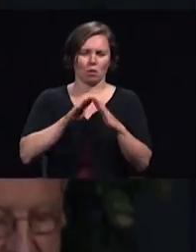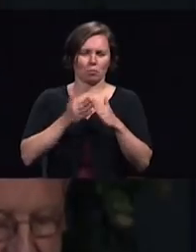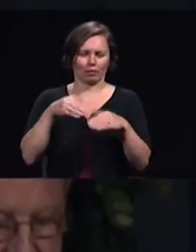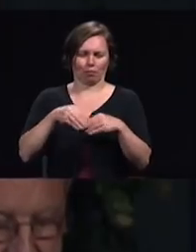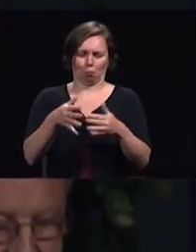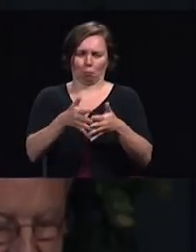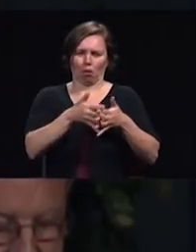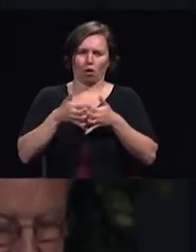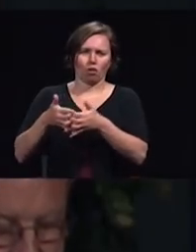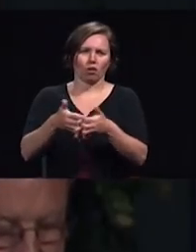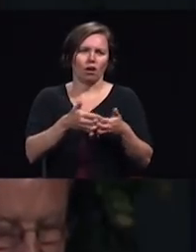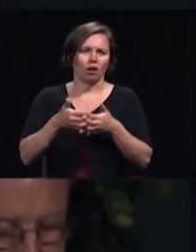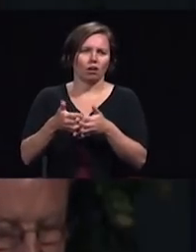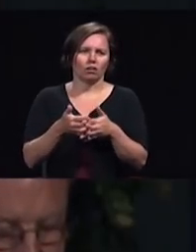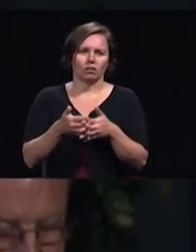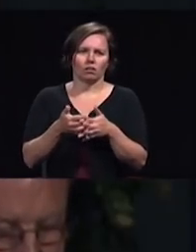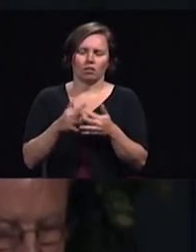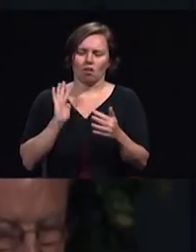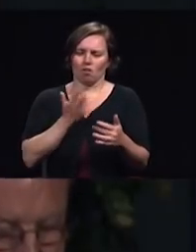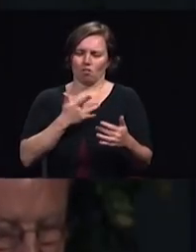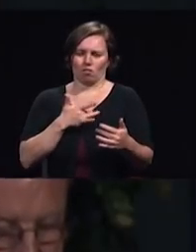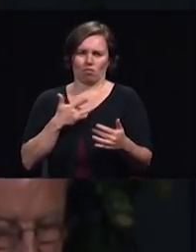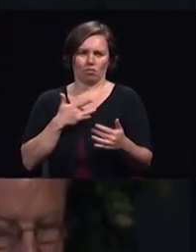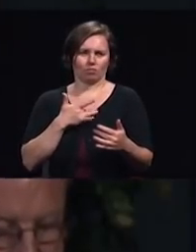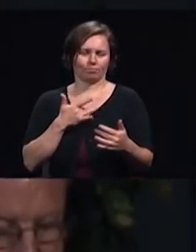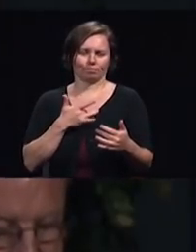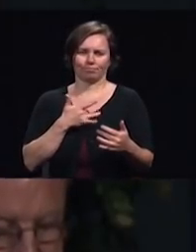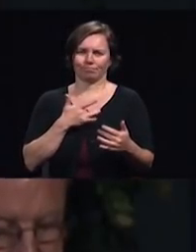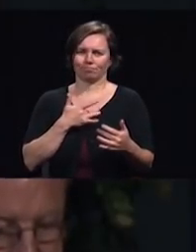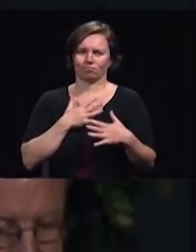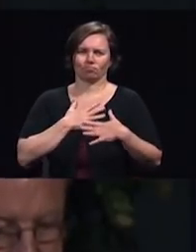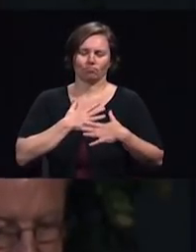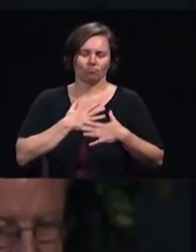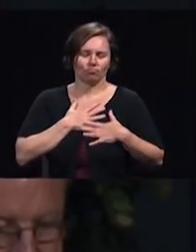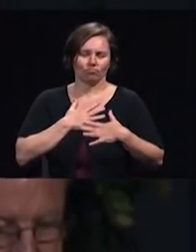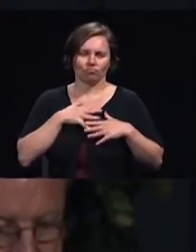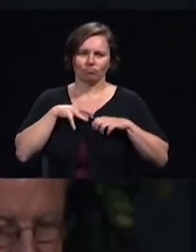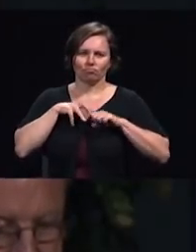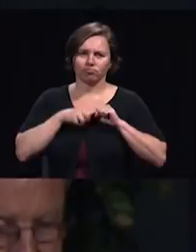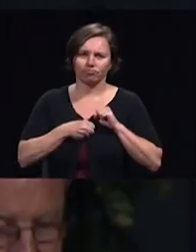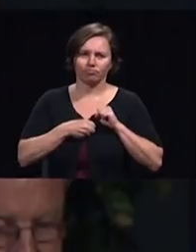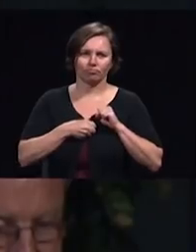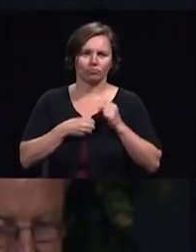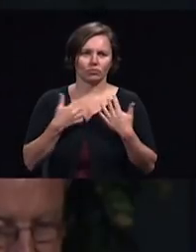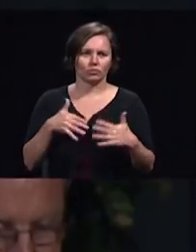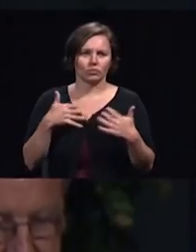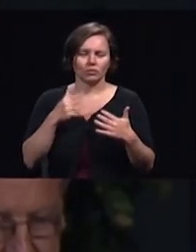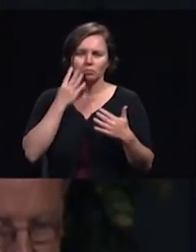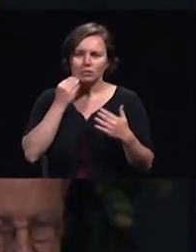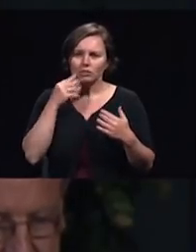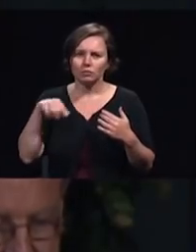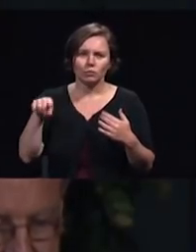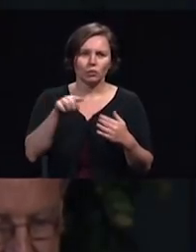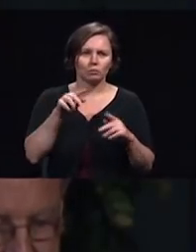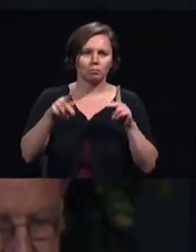Our hearts go out to those in Mexico City, to San Juan,